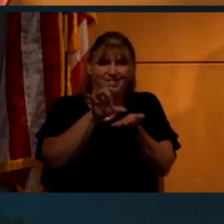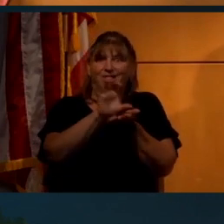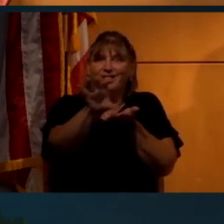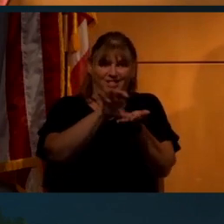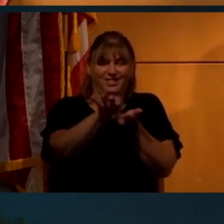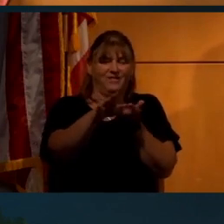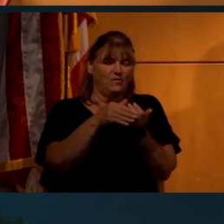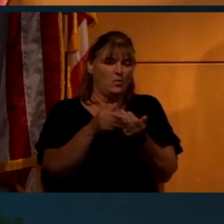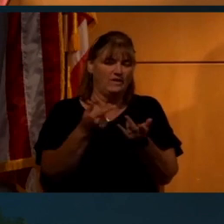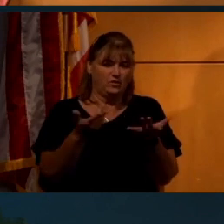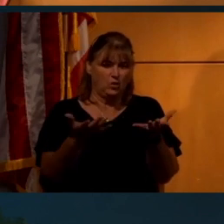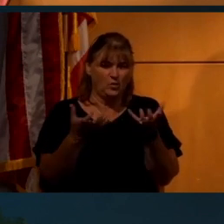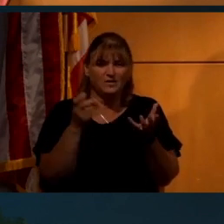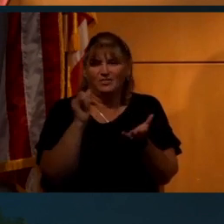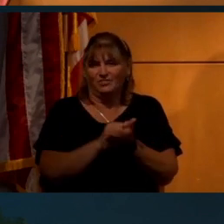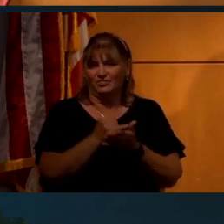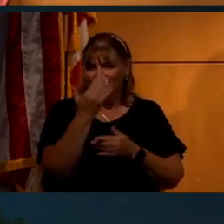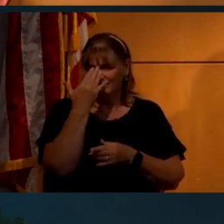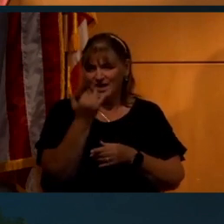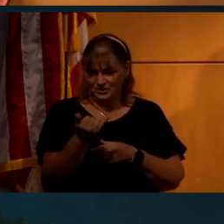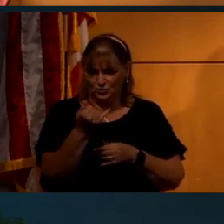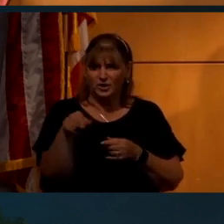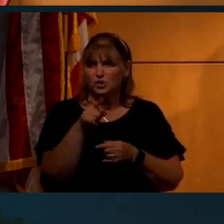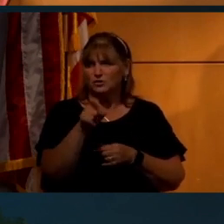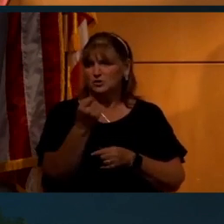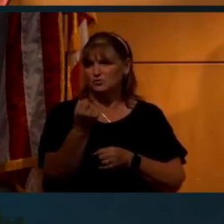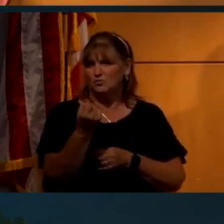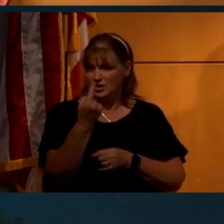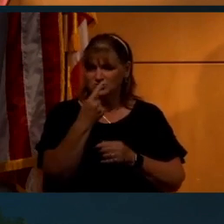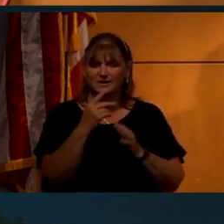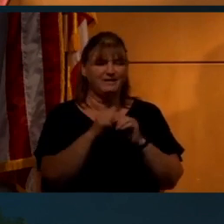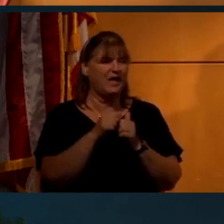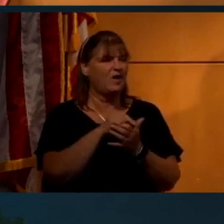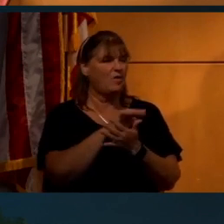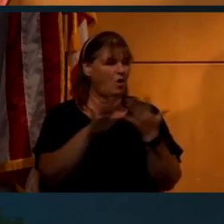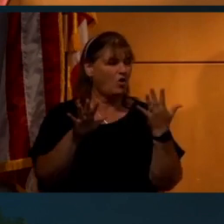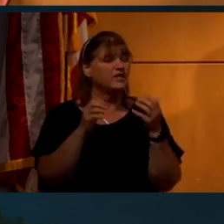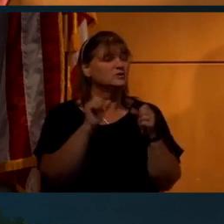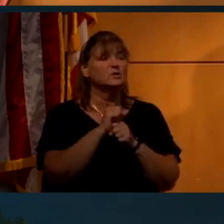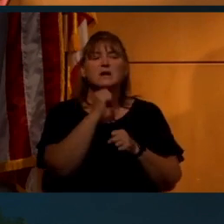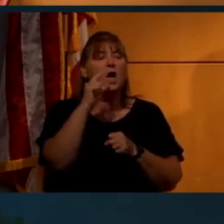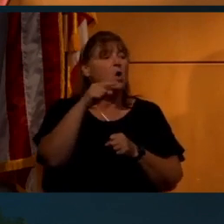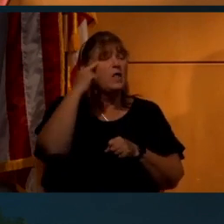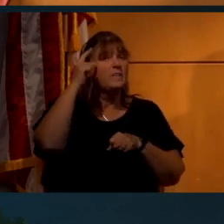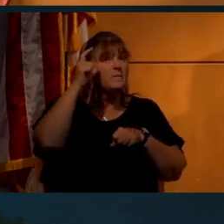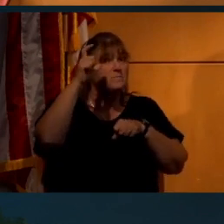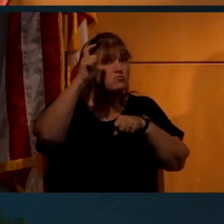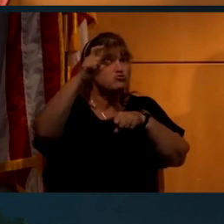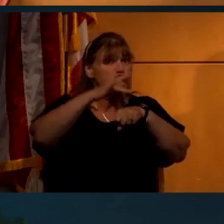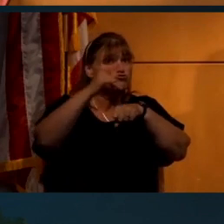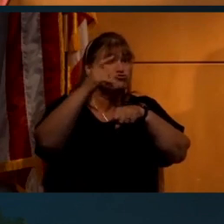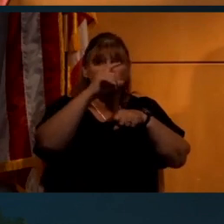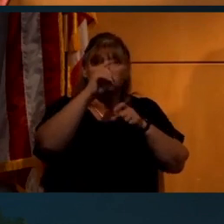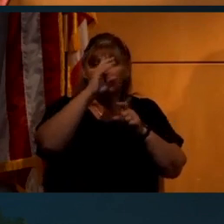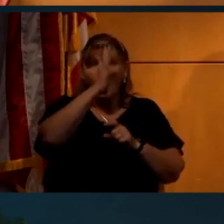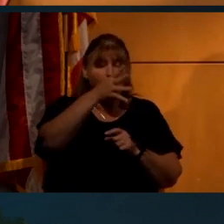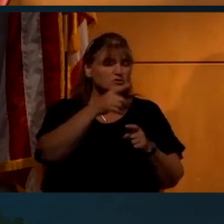want you to. And that's why, you need to understand how these things work, not just the moon hoax, but all of this stuff.